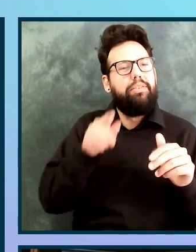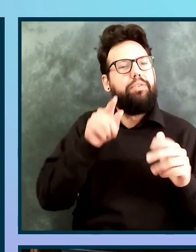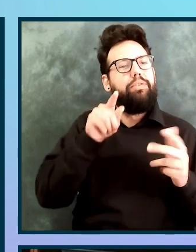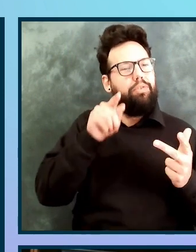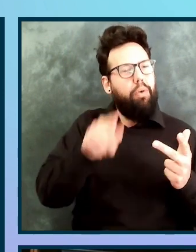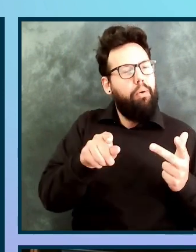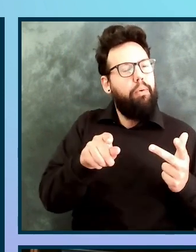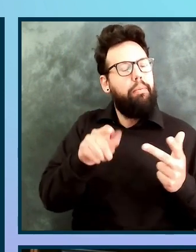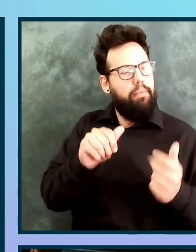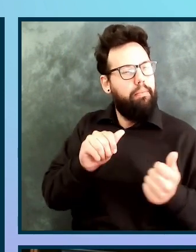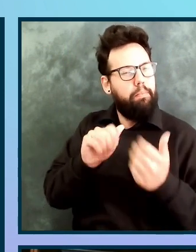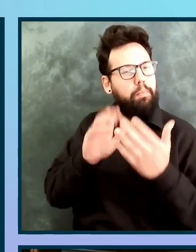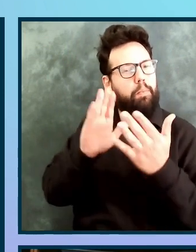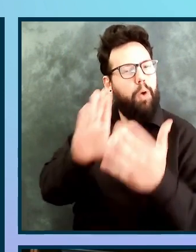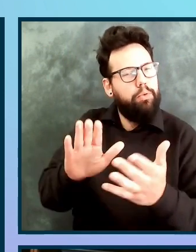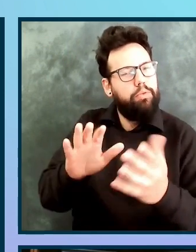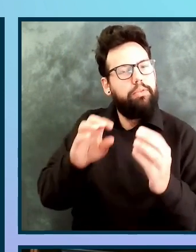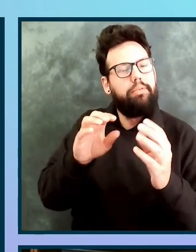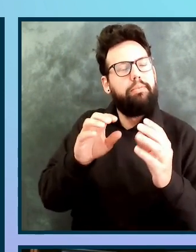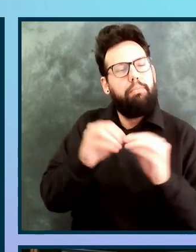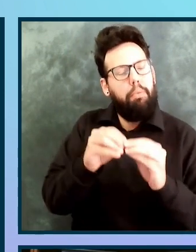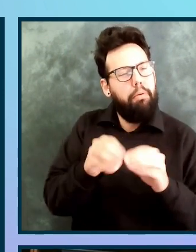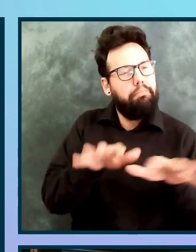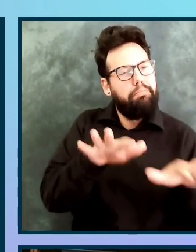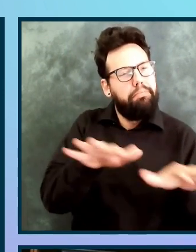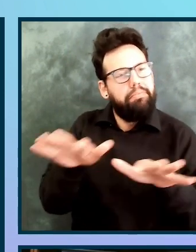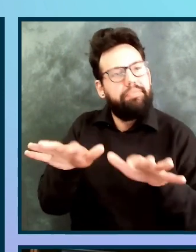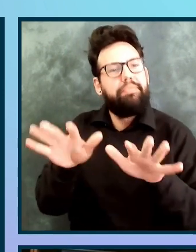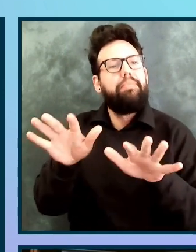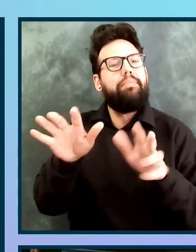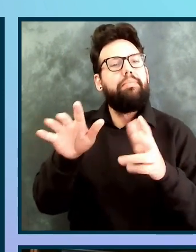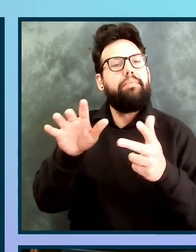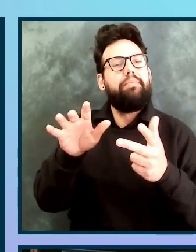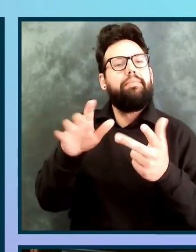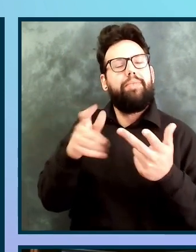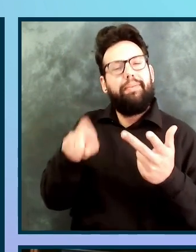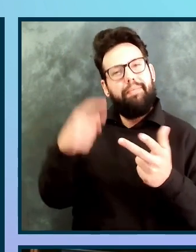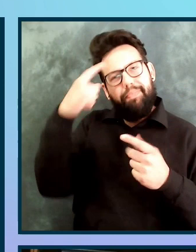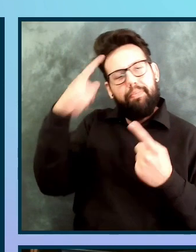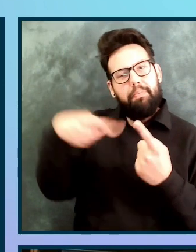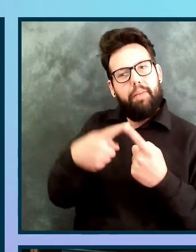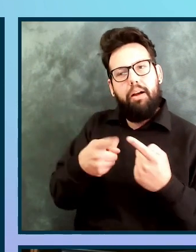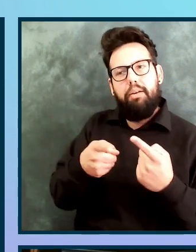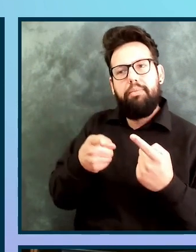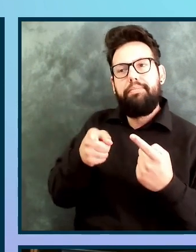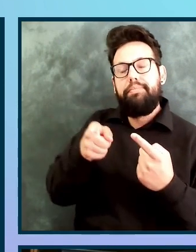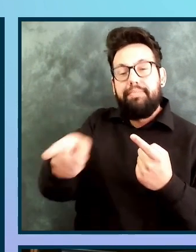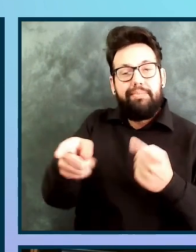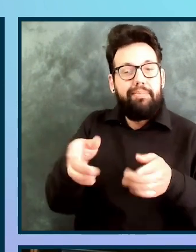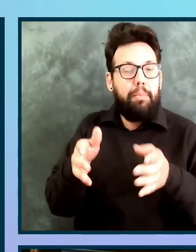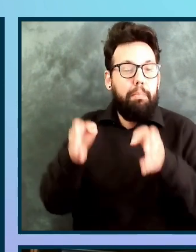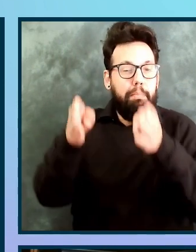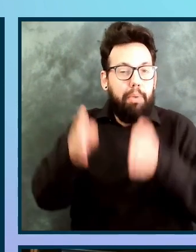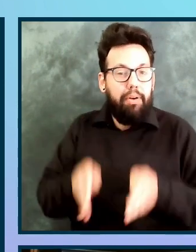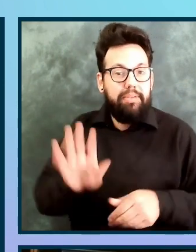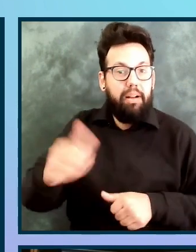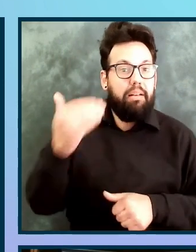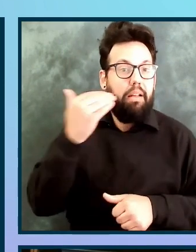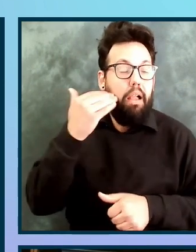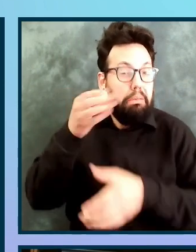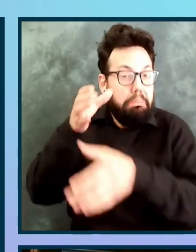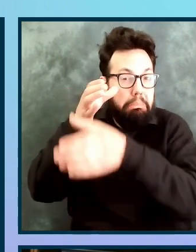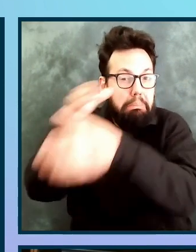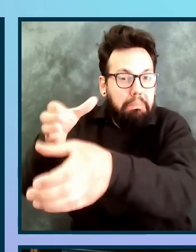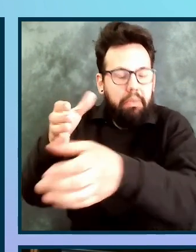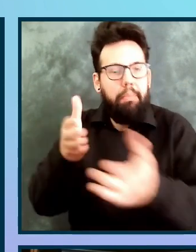Factors to consider here that can impact your success is the current knowledge base of an individual. Some of your team members might know nothing